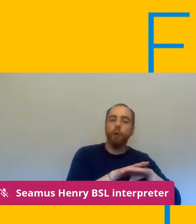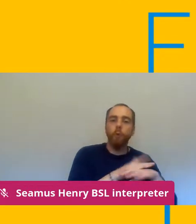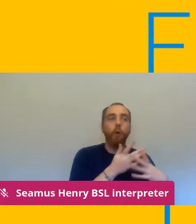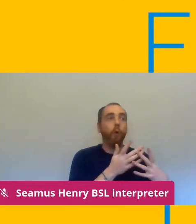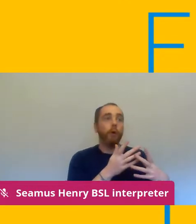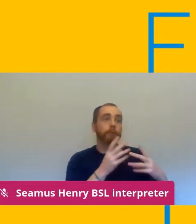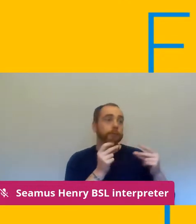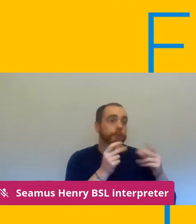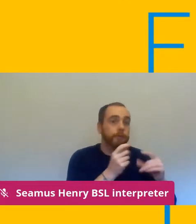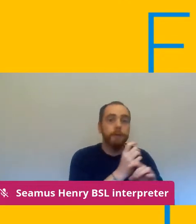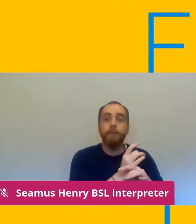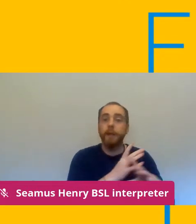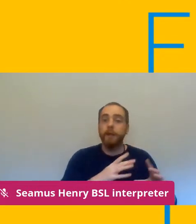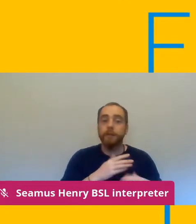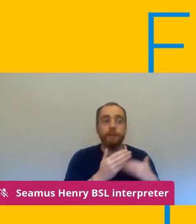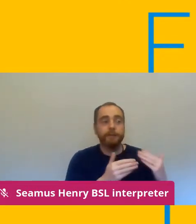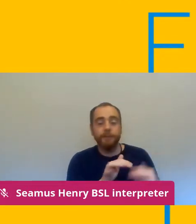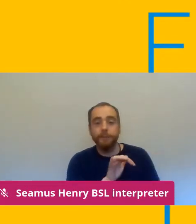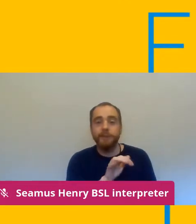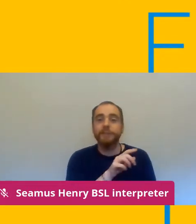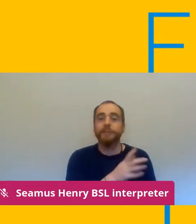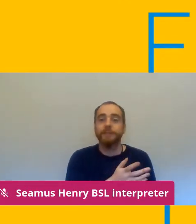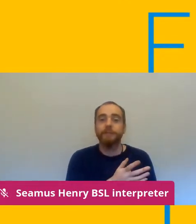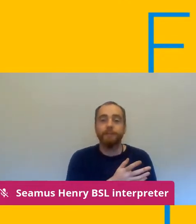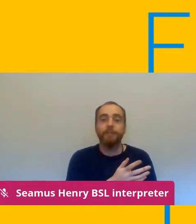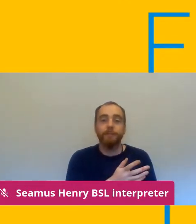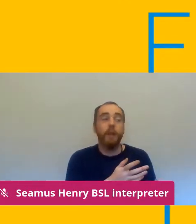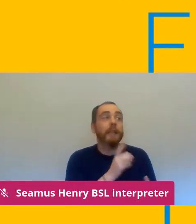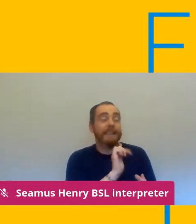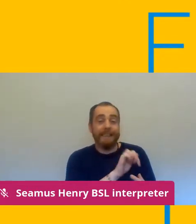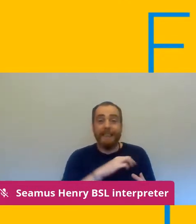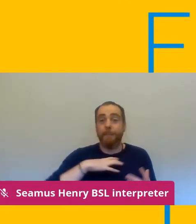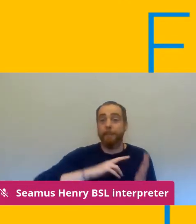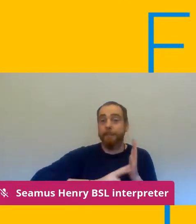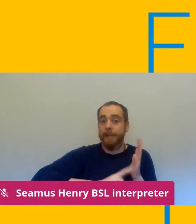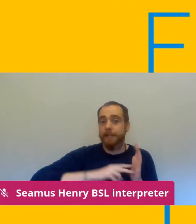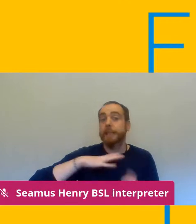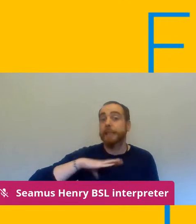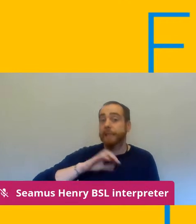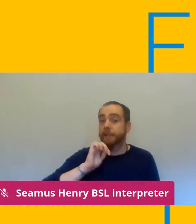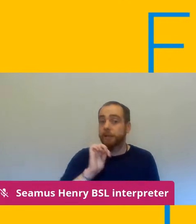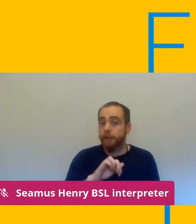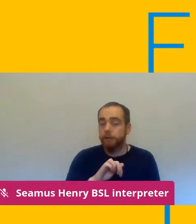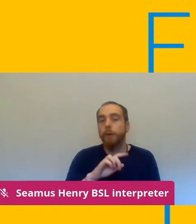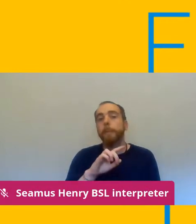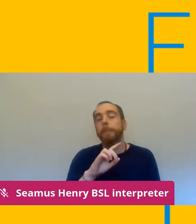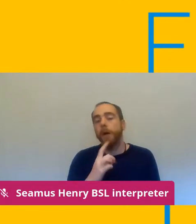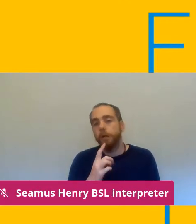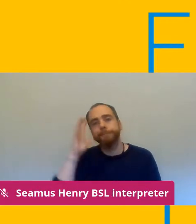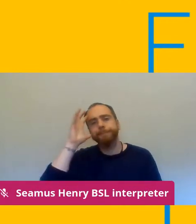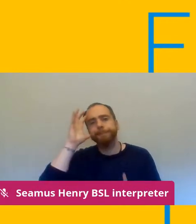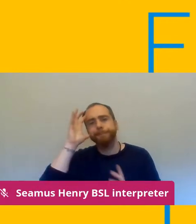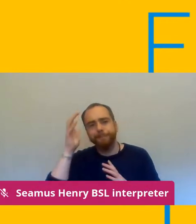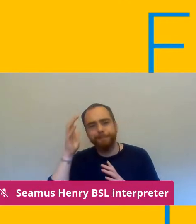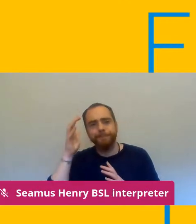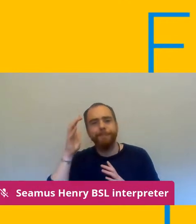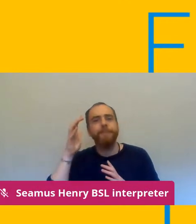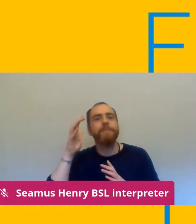approaches so while outbreak manage outbreak management plans are definitely needed there is a concern that it would